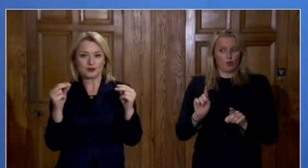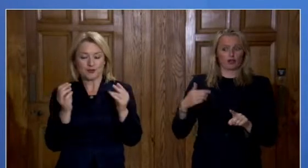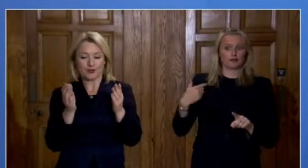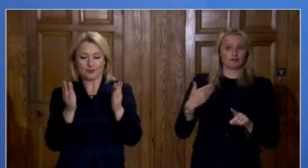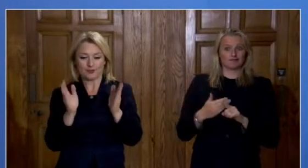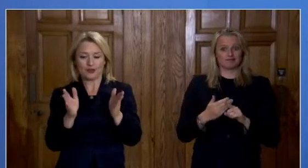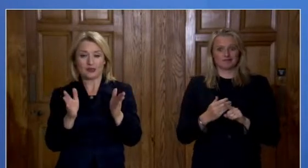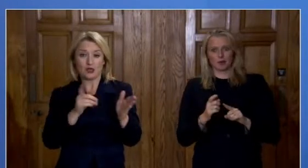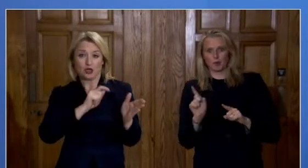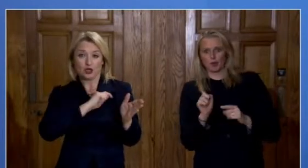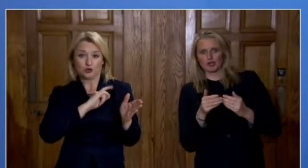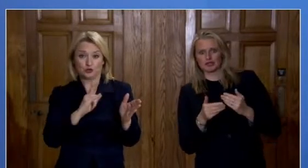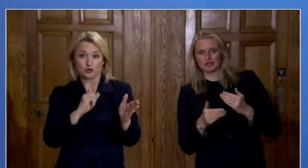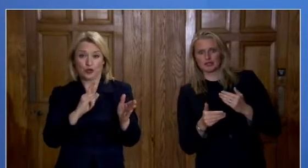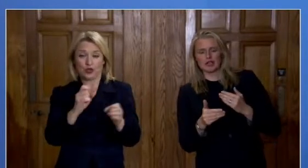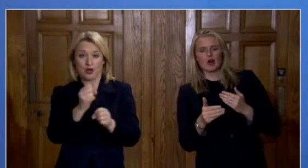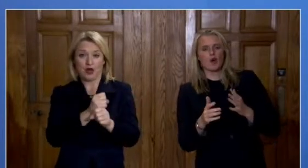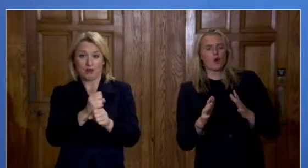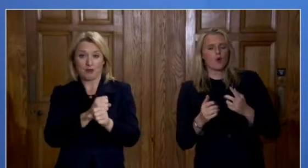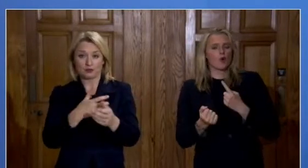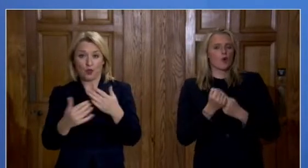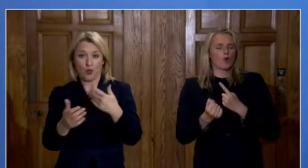become even clearer.